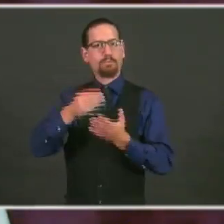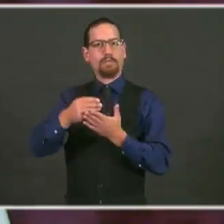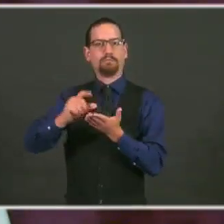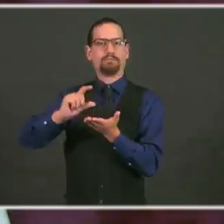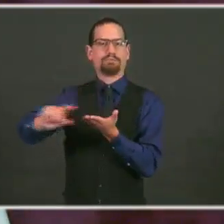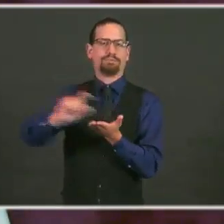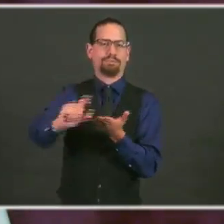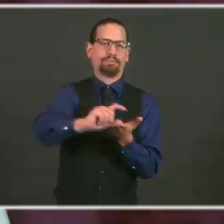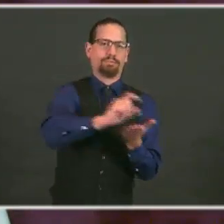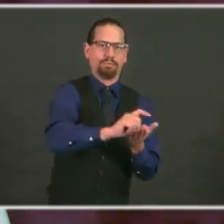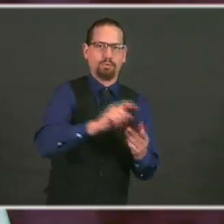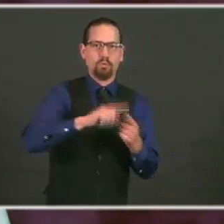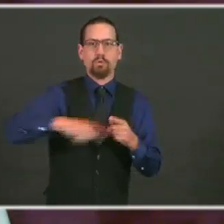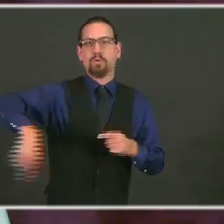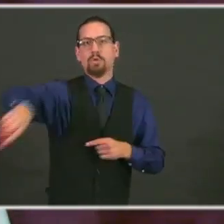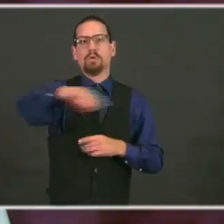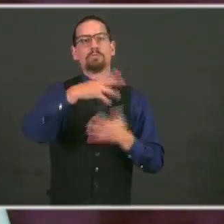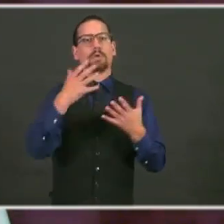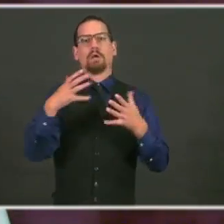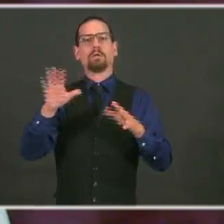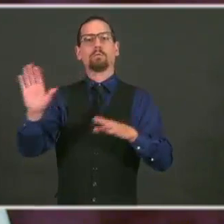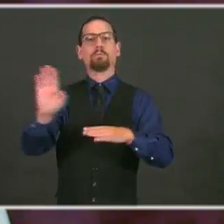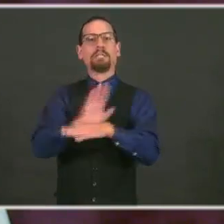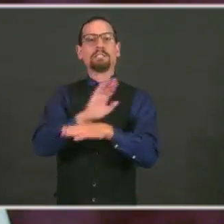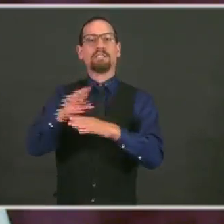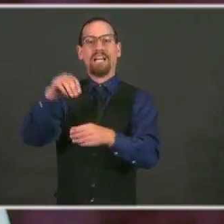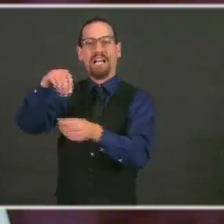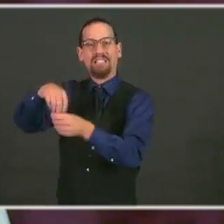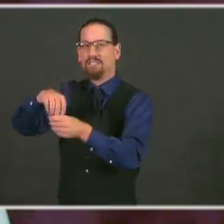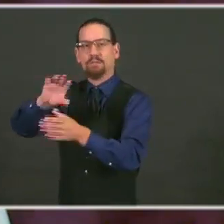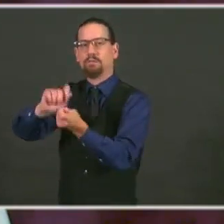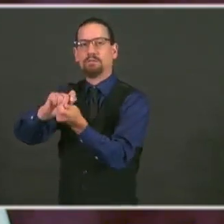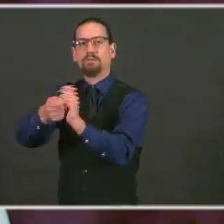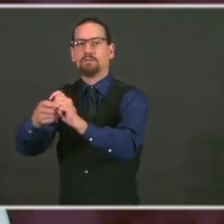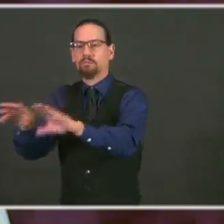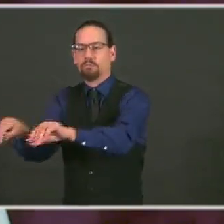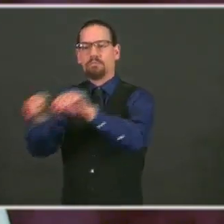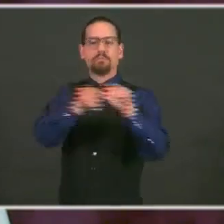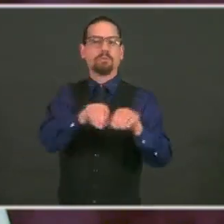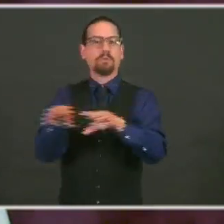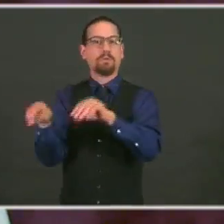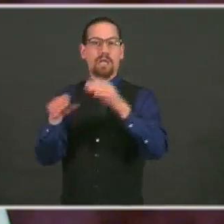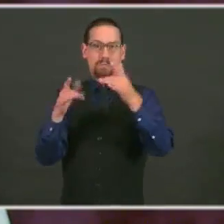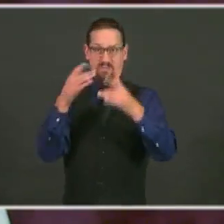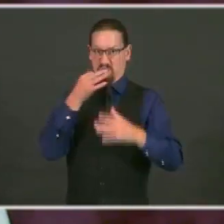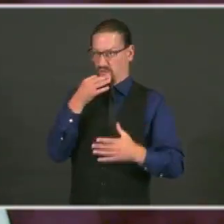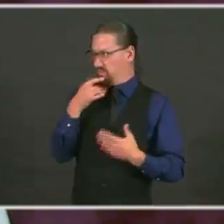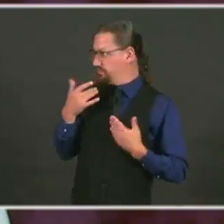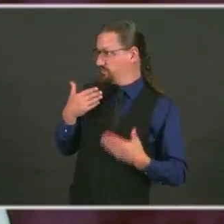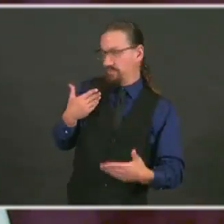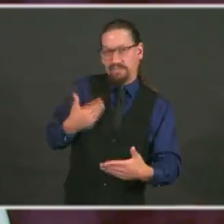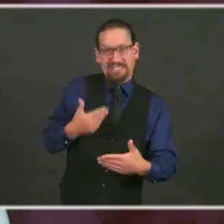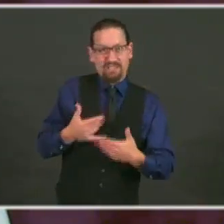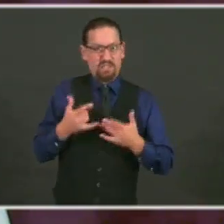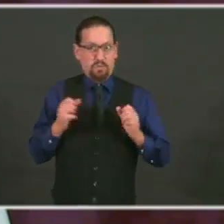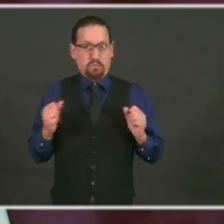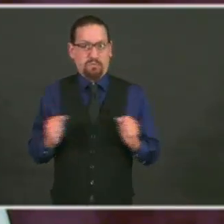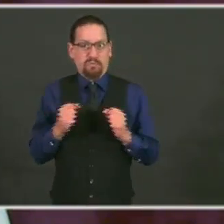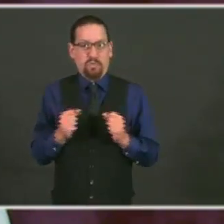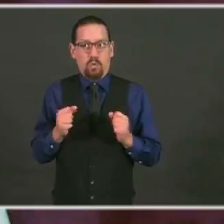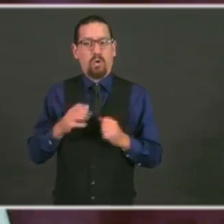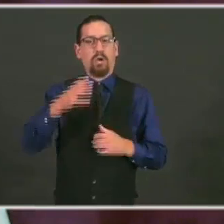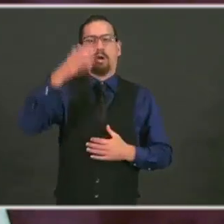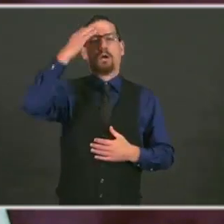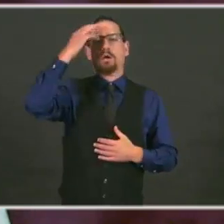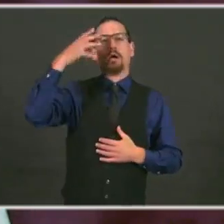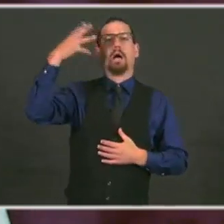so heating lamps, outdoor furniture, tents, bike racks, Wi-Fi, tables,